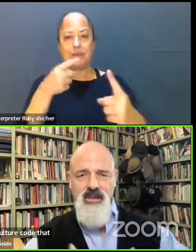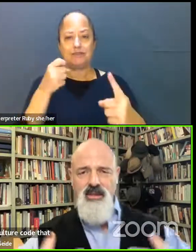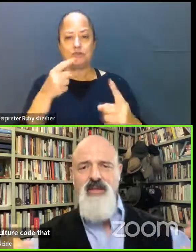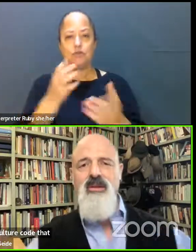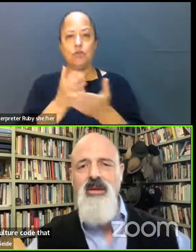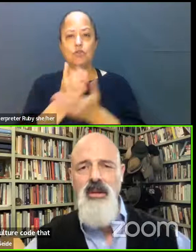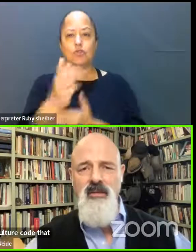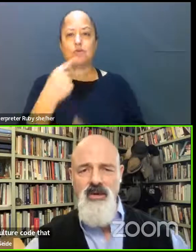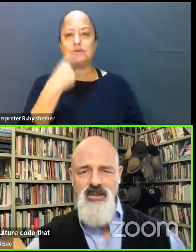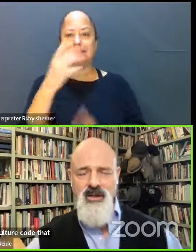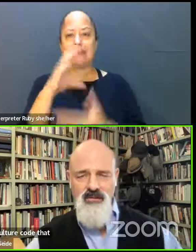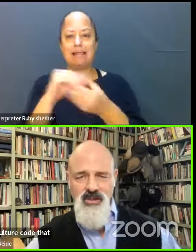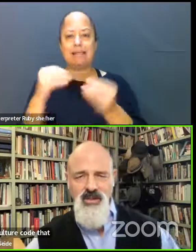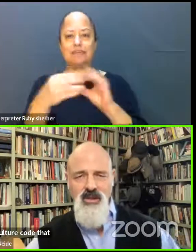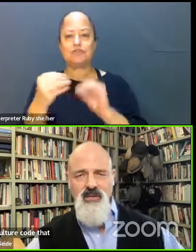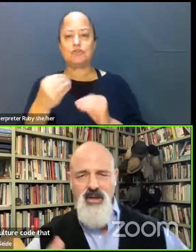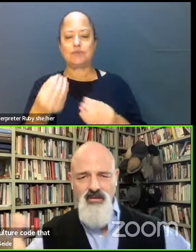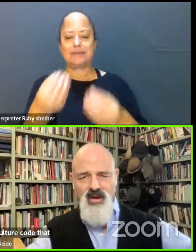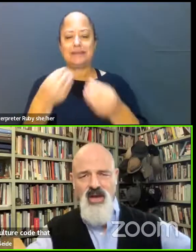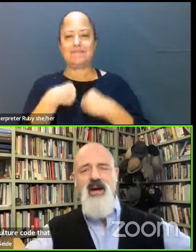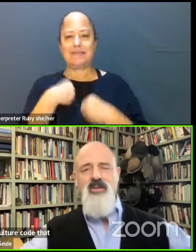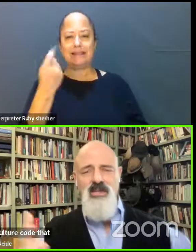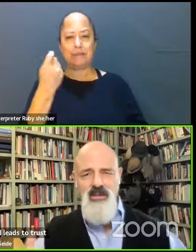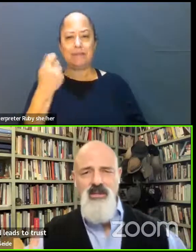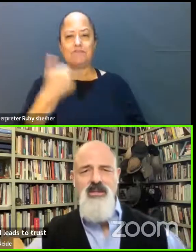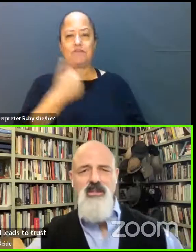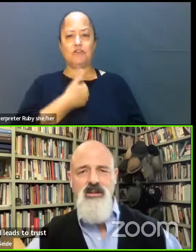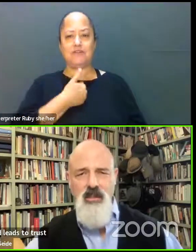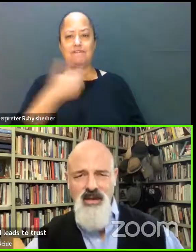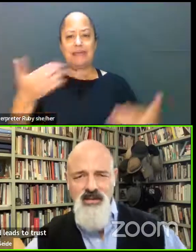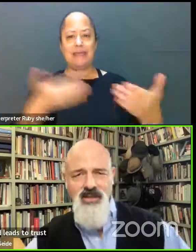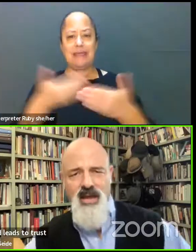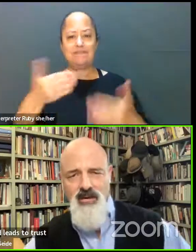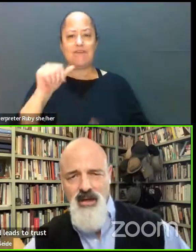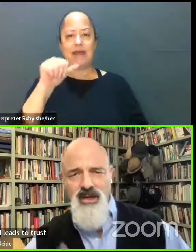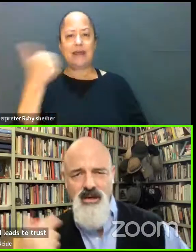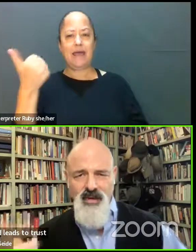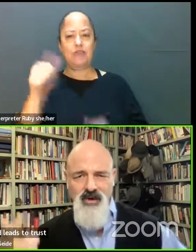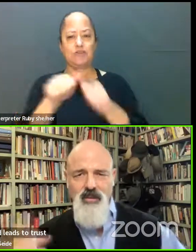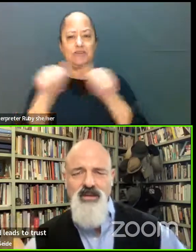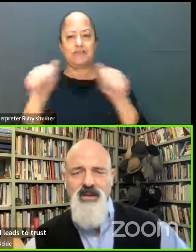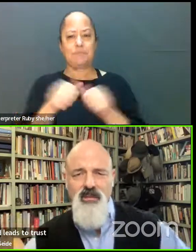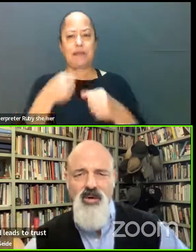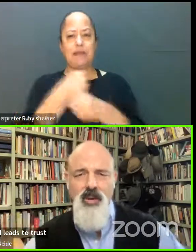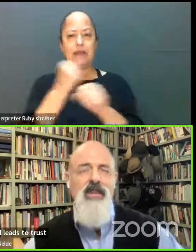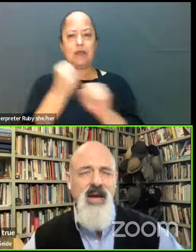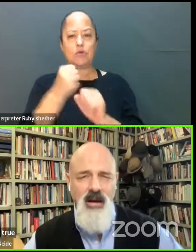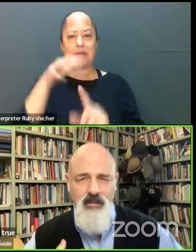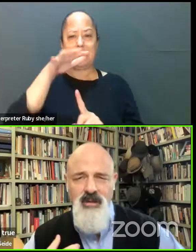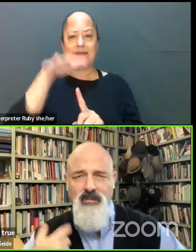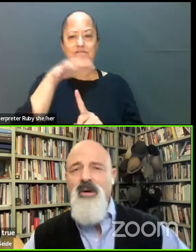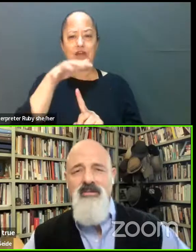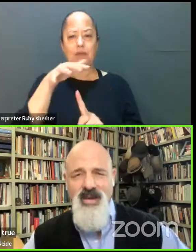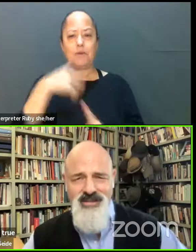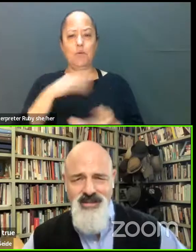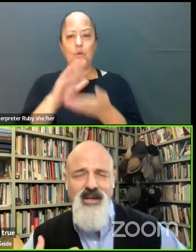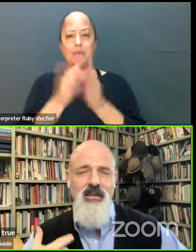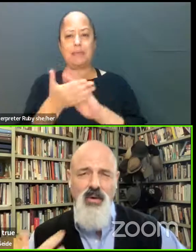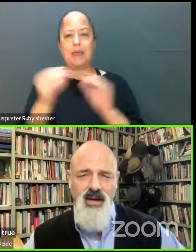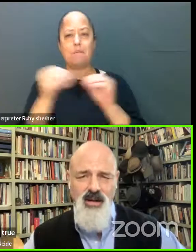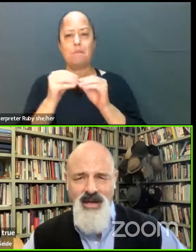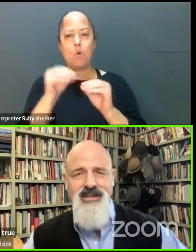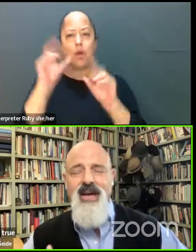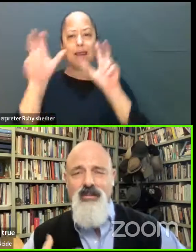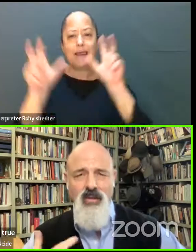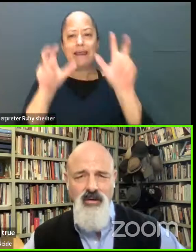stories that give a little bit of ourselves, invite others into this space and create an environment where we become more invested